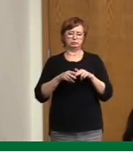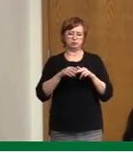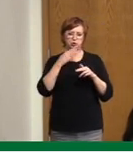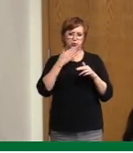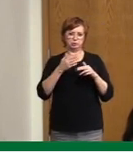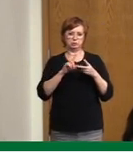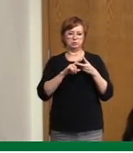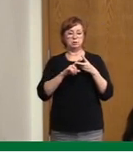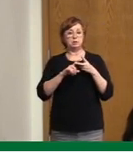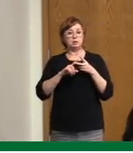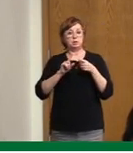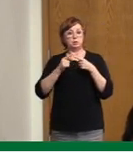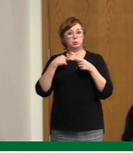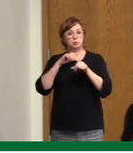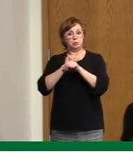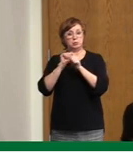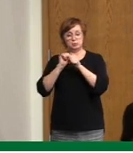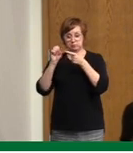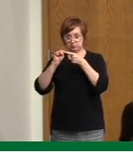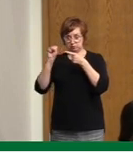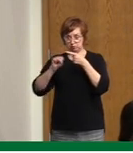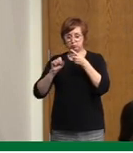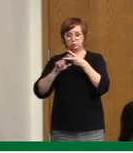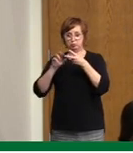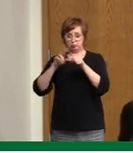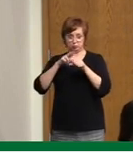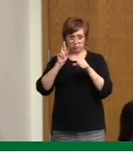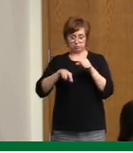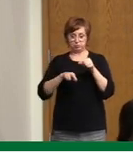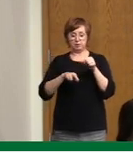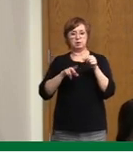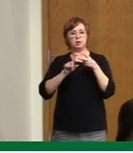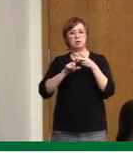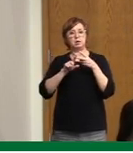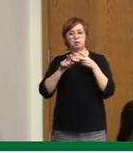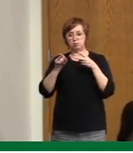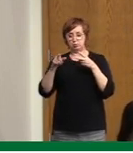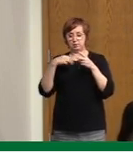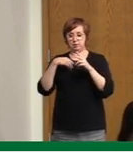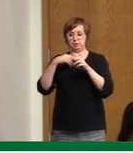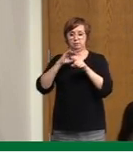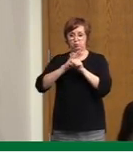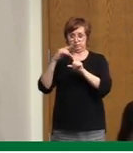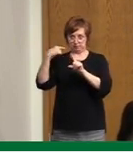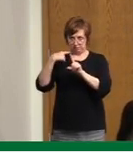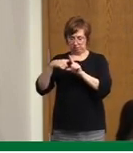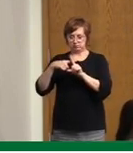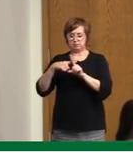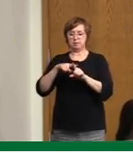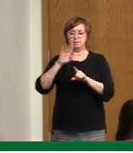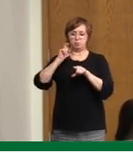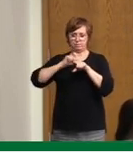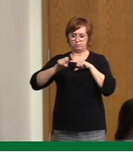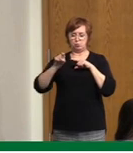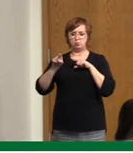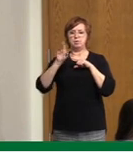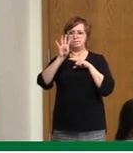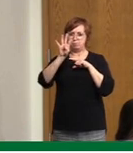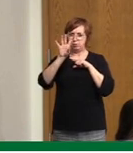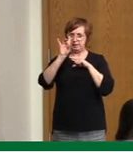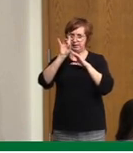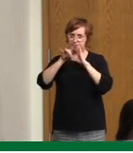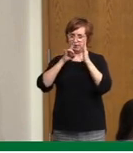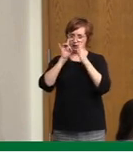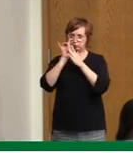cases that have been identified are notified within 48 hours. That's our goal, and we'll continue to strive to do that. But it